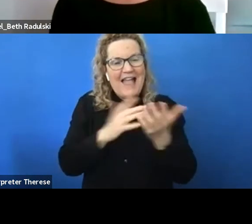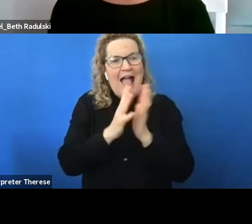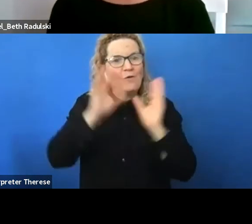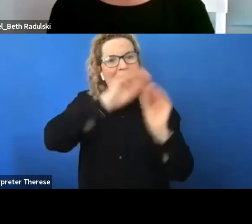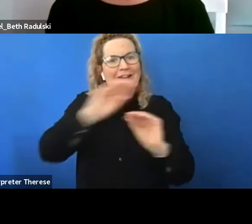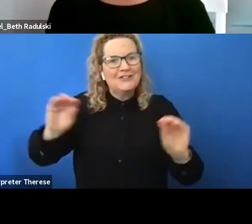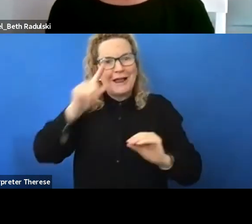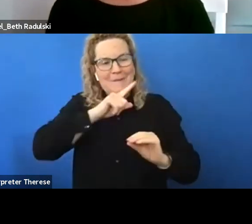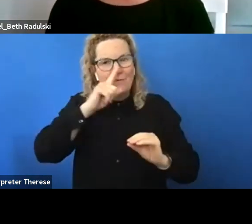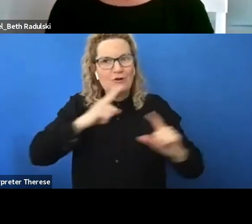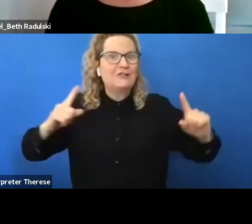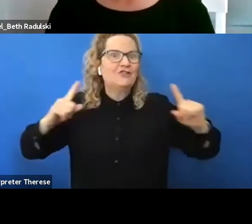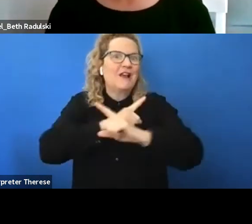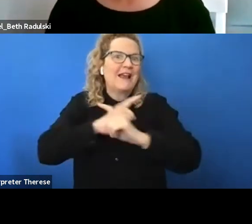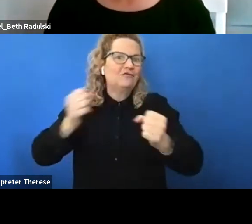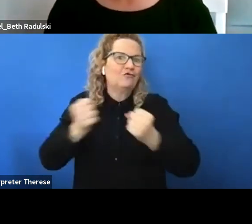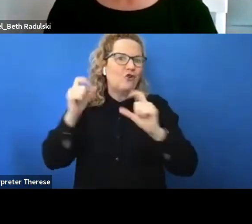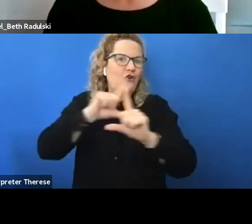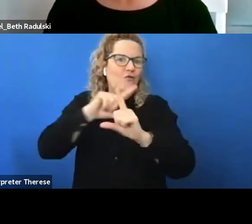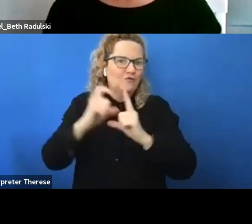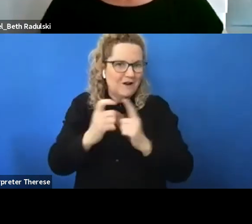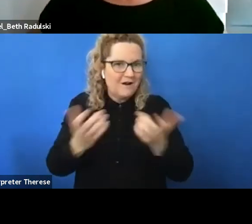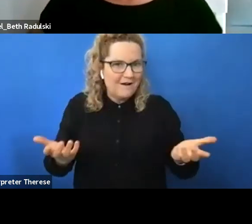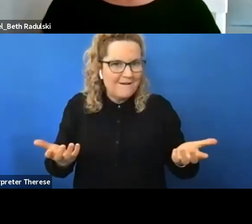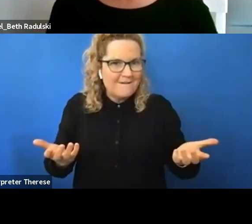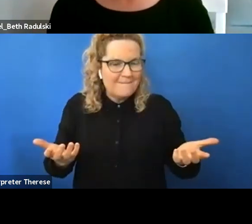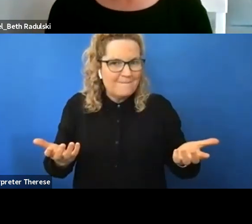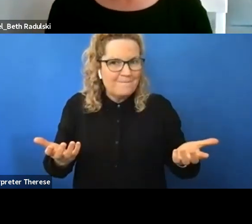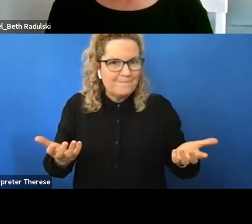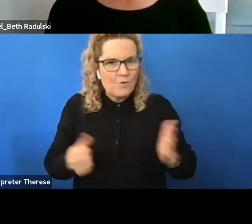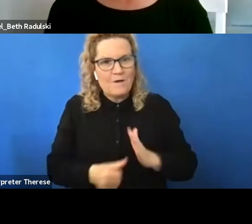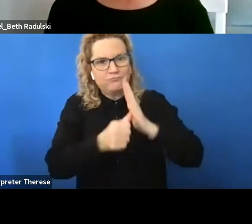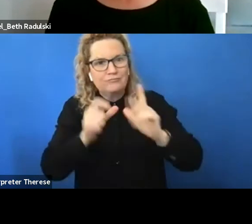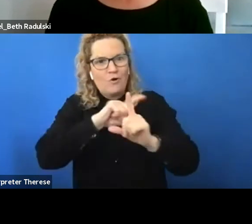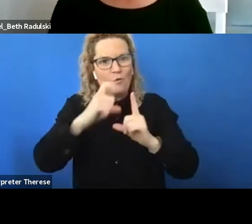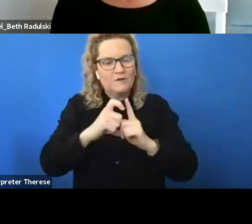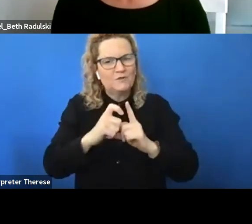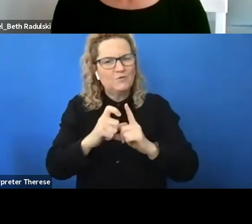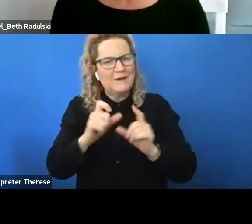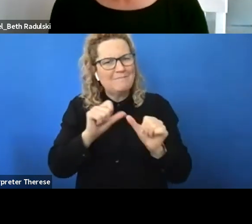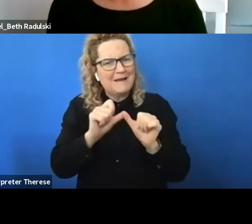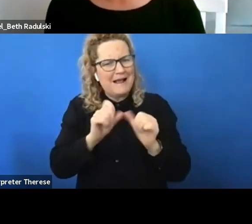the predominant cultural views um in order to to better cater to individuals